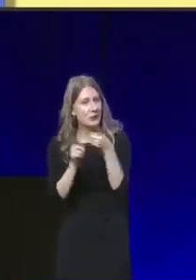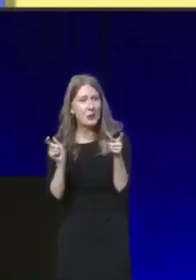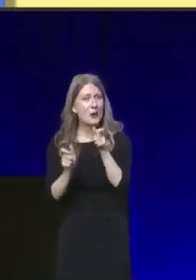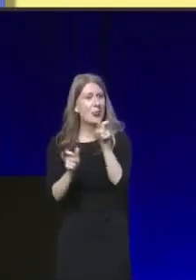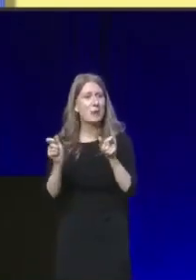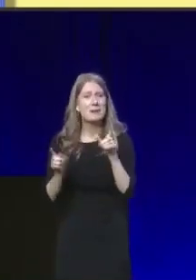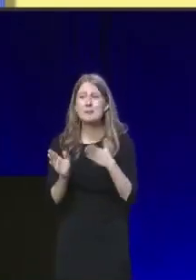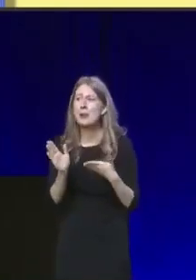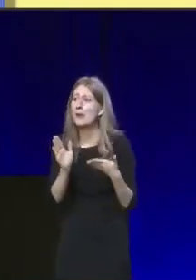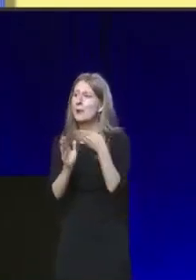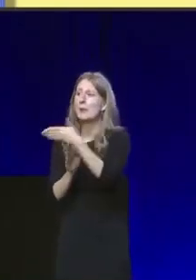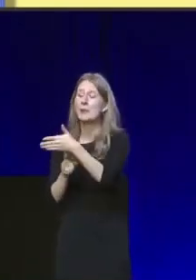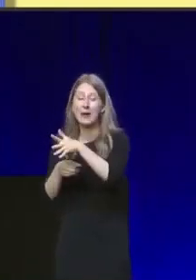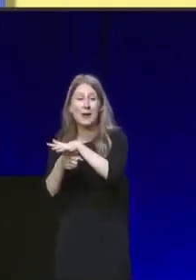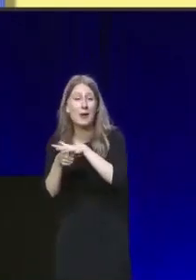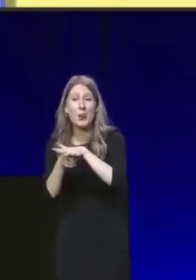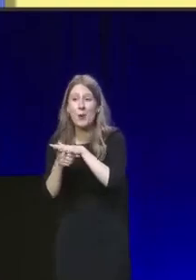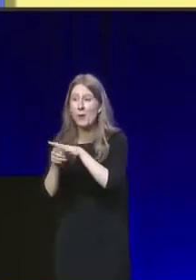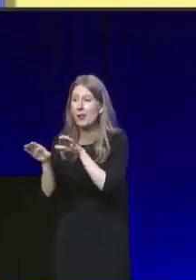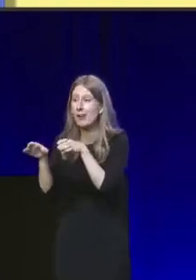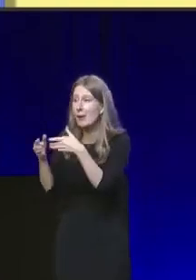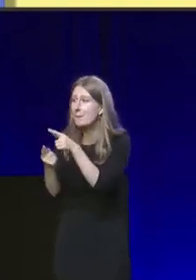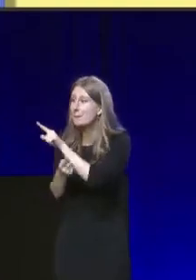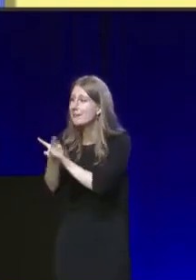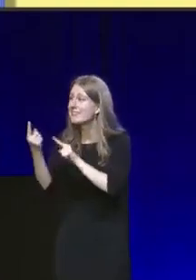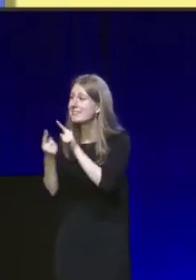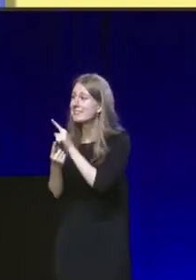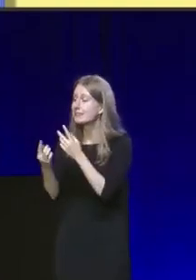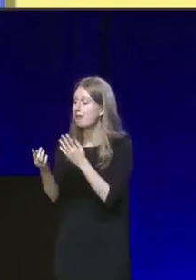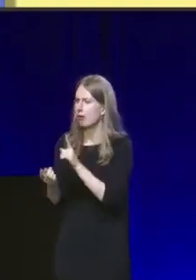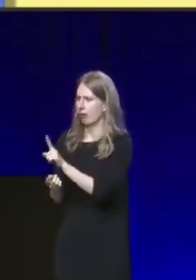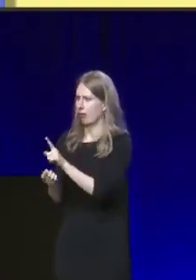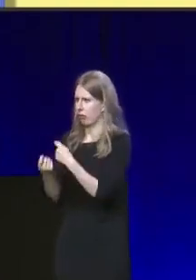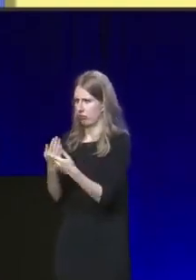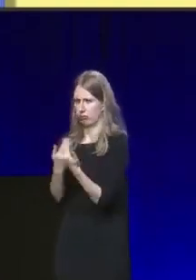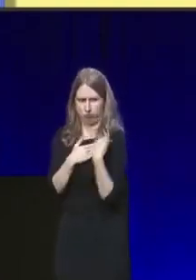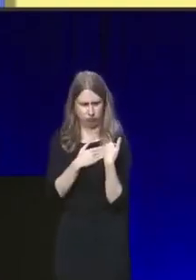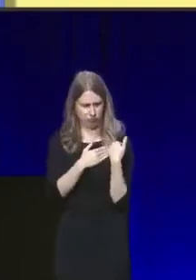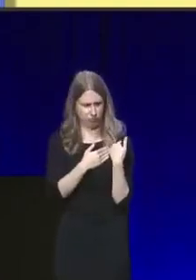up to local branch meetings and find yourselves leaving as an office bearer.